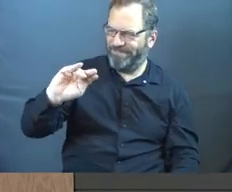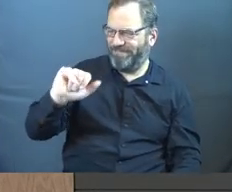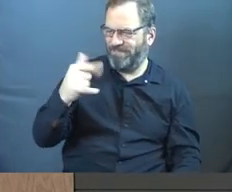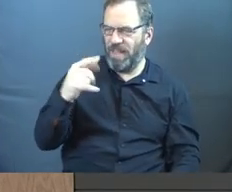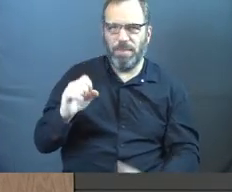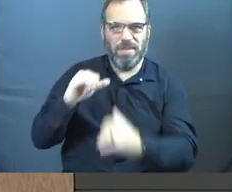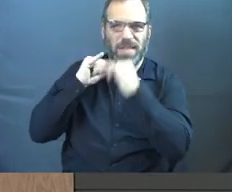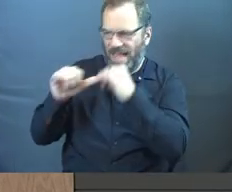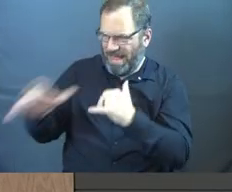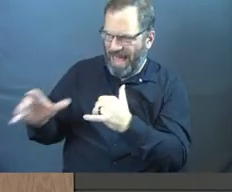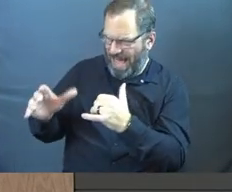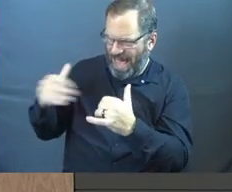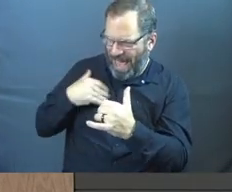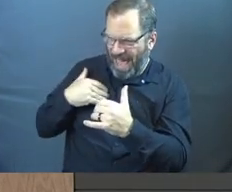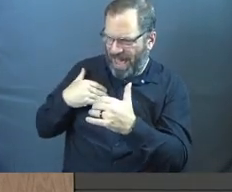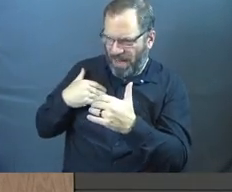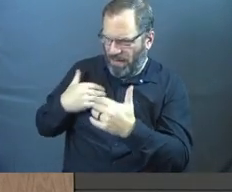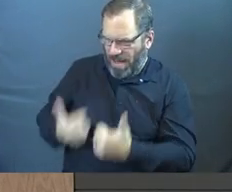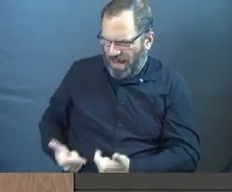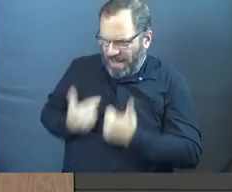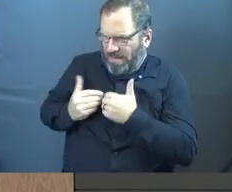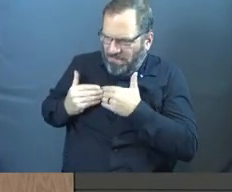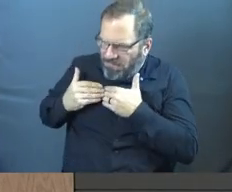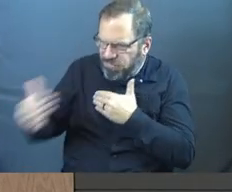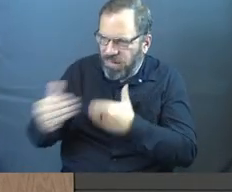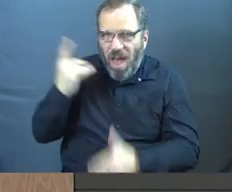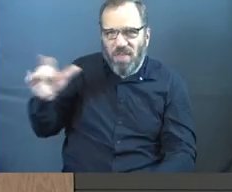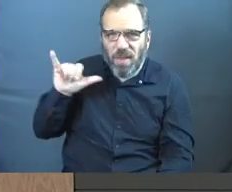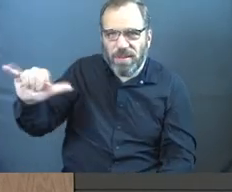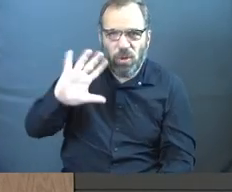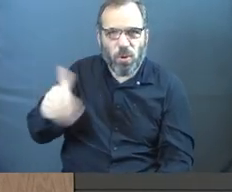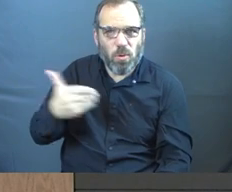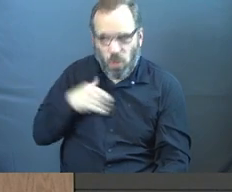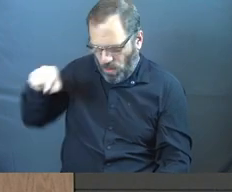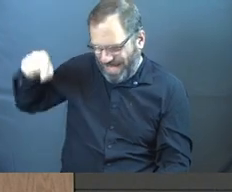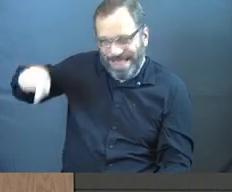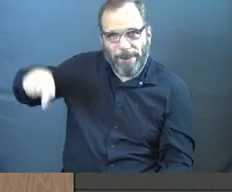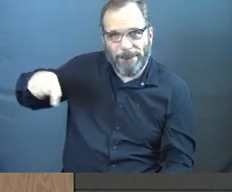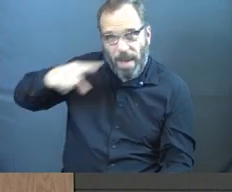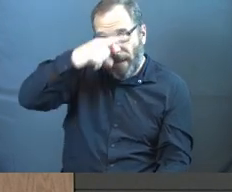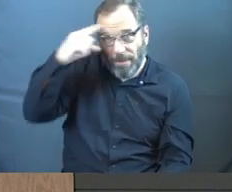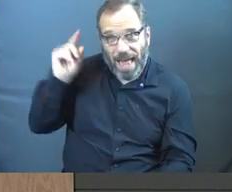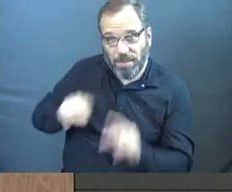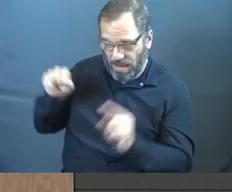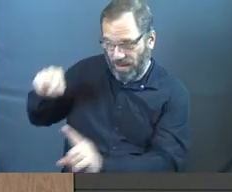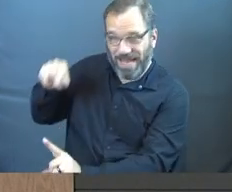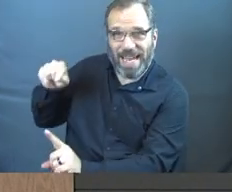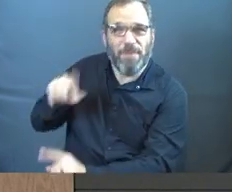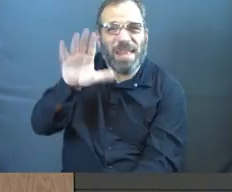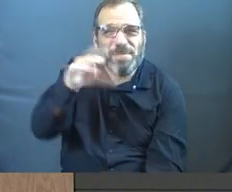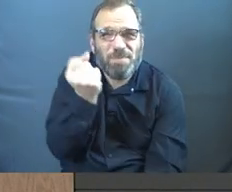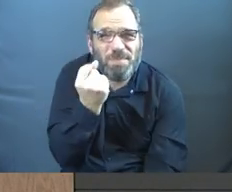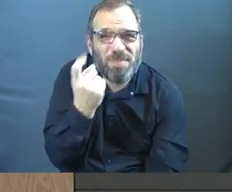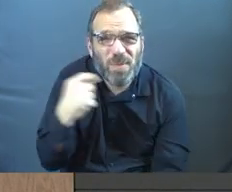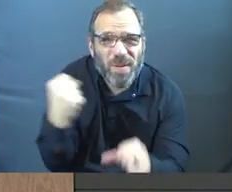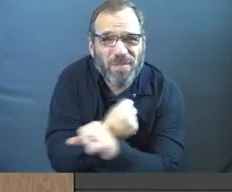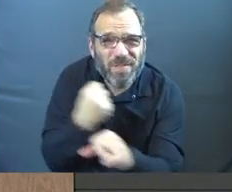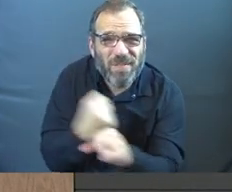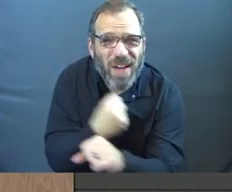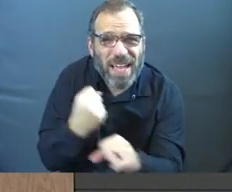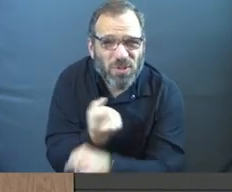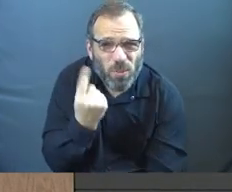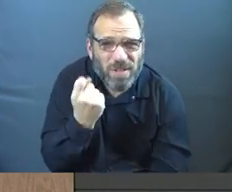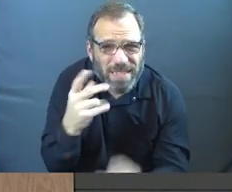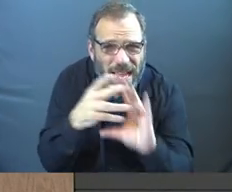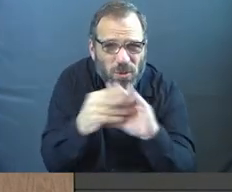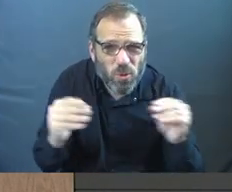they're bound to an endless existence. They're eternal souls, is what they're saying. Do you see the fight that's going on